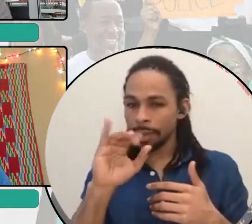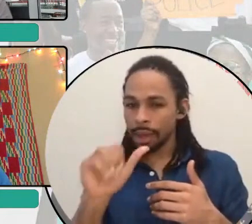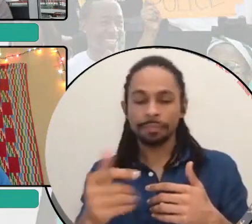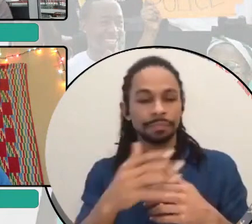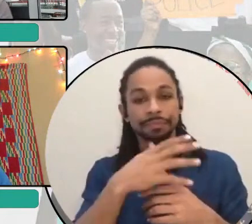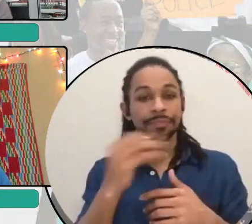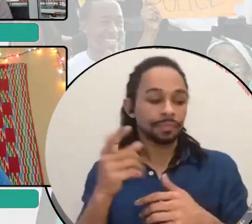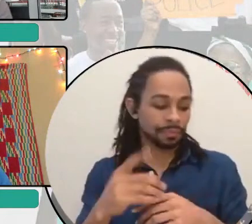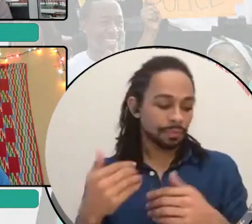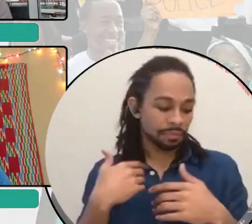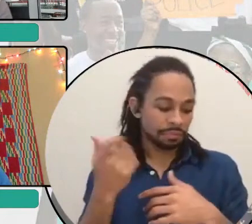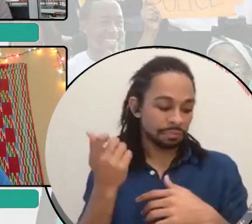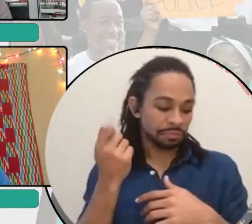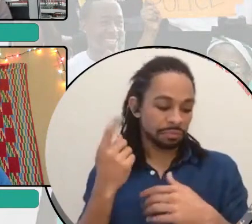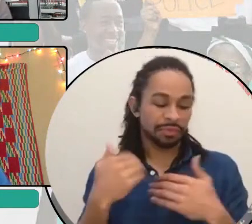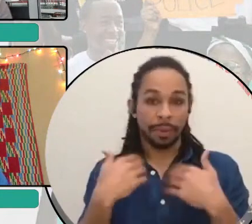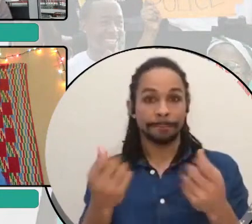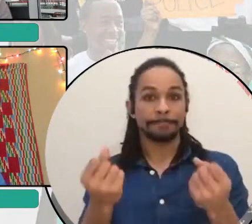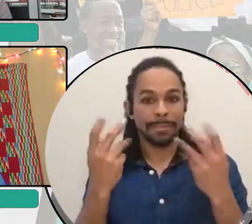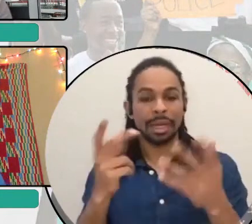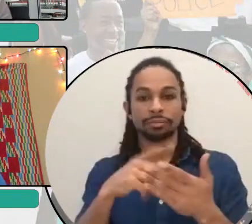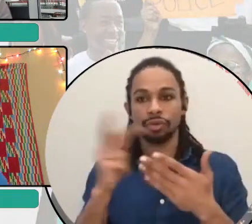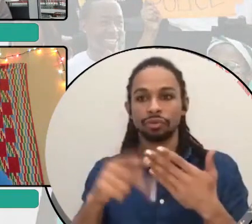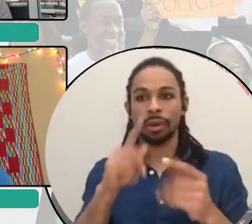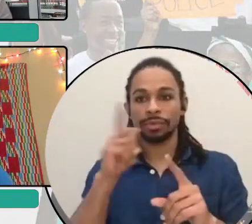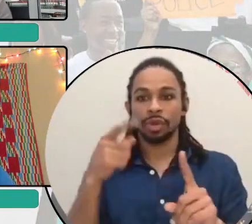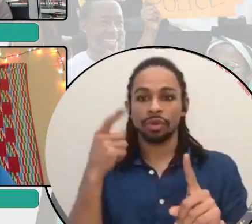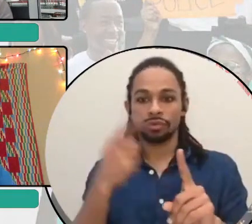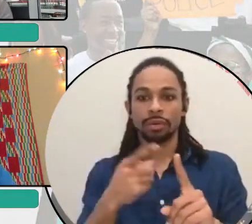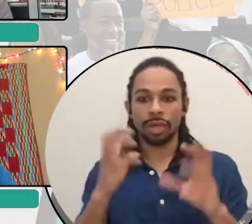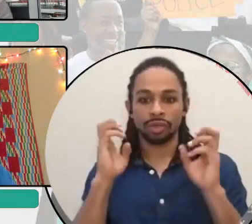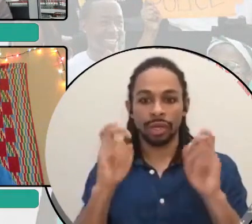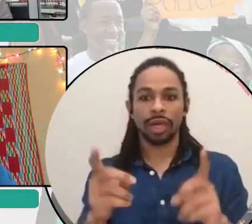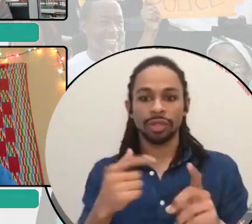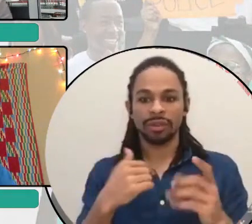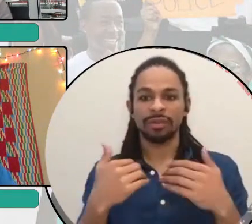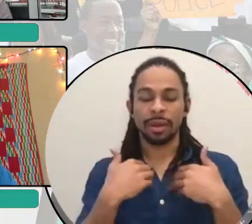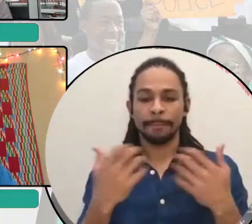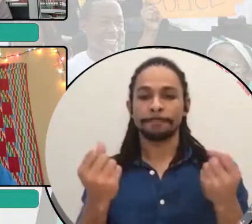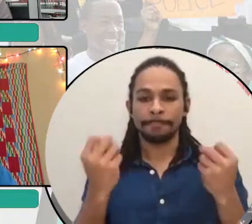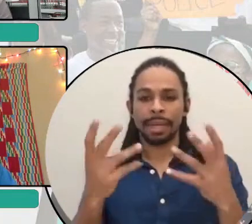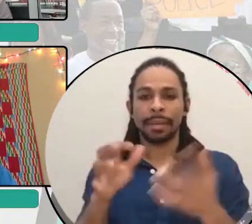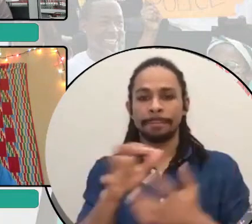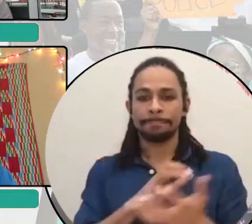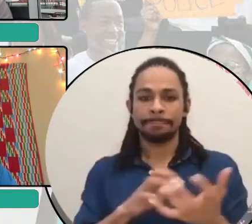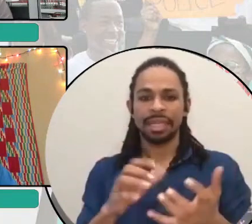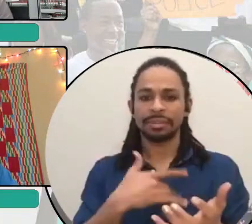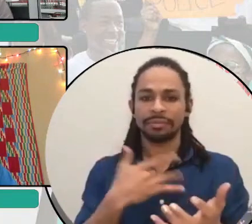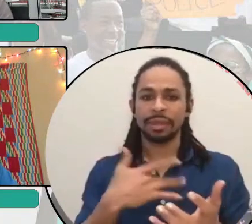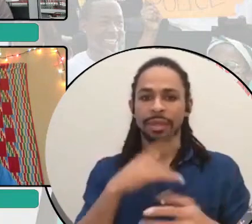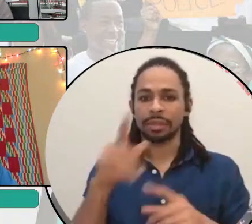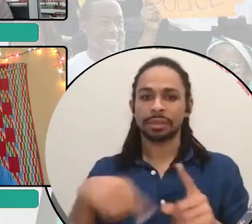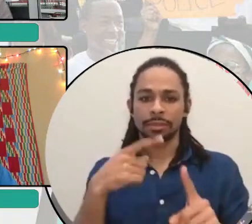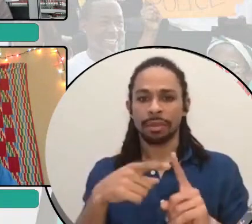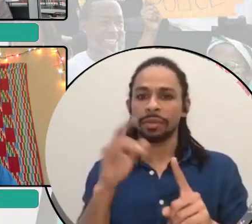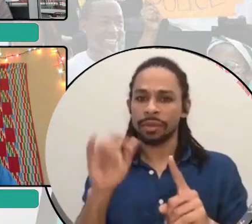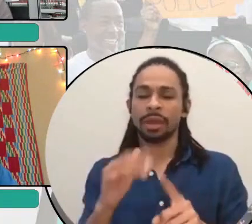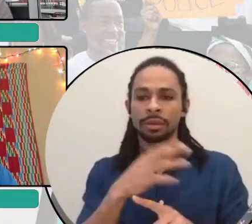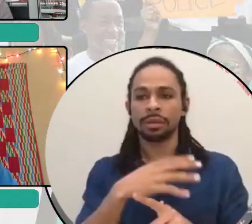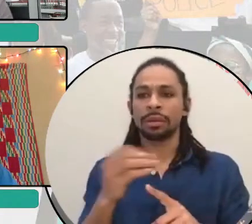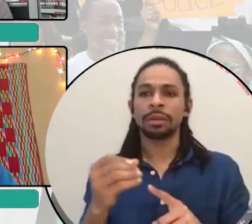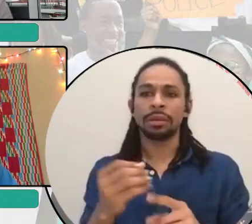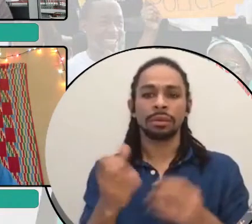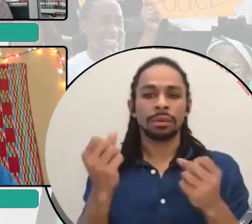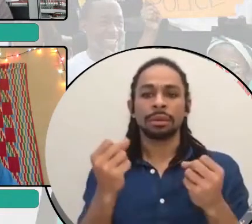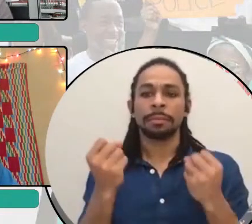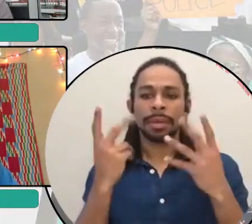programs emerging around education. And I've had a lot of mixed feelings about some of it and had a lot of conversations with